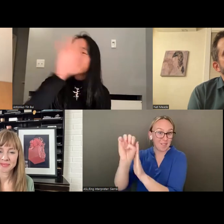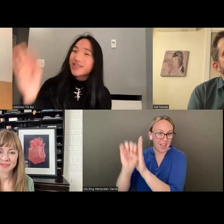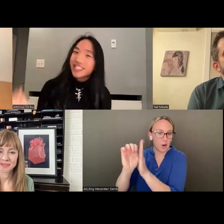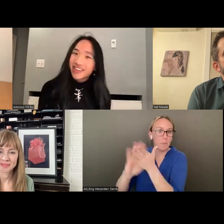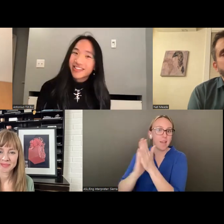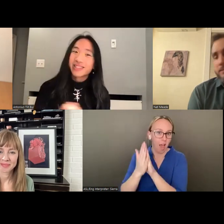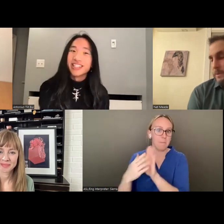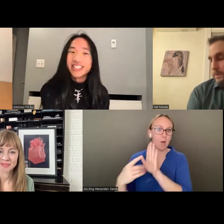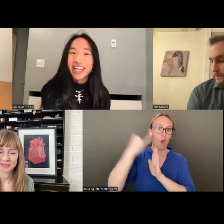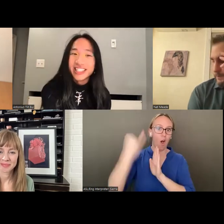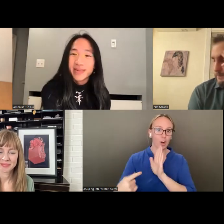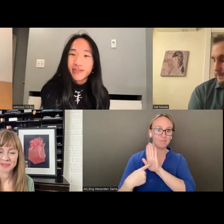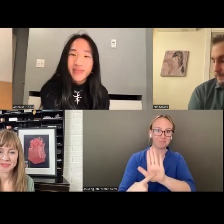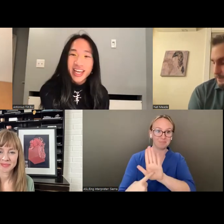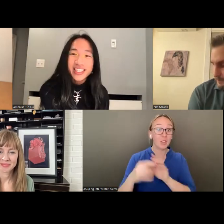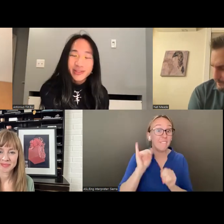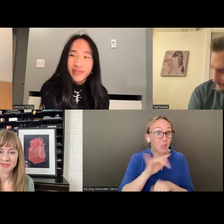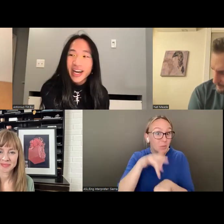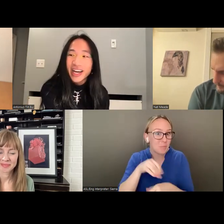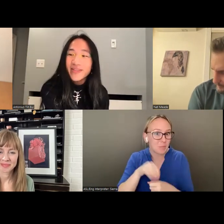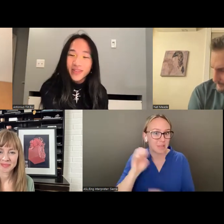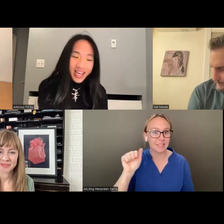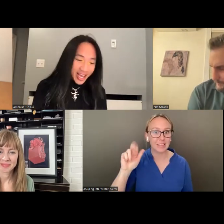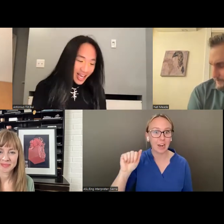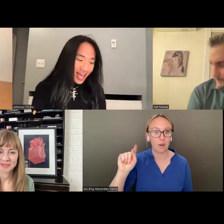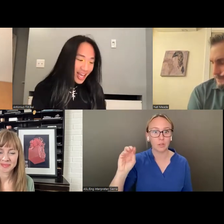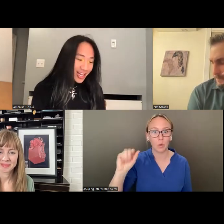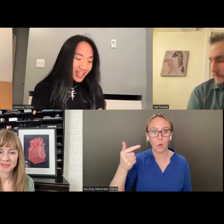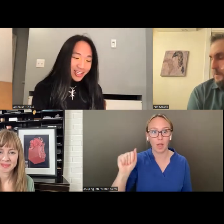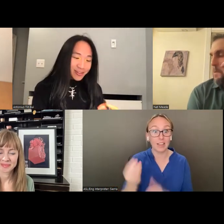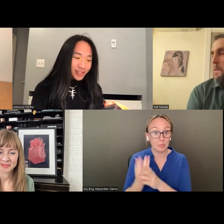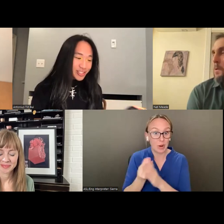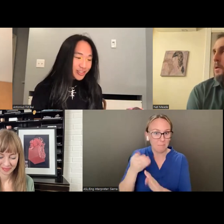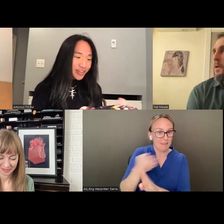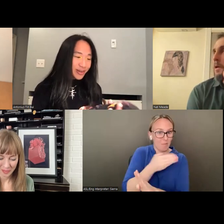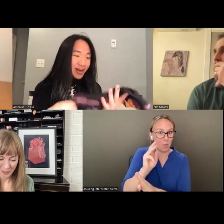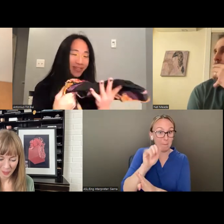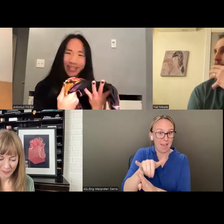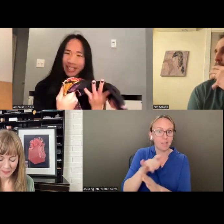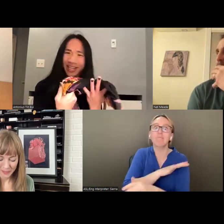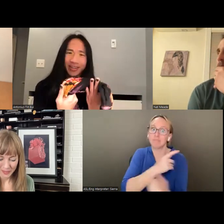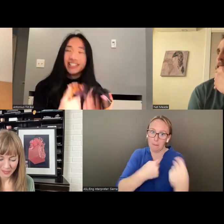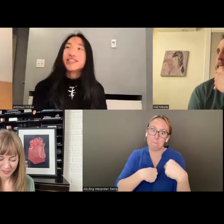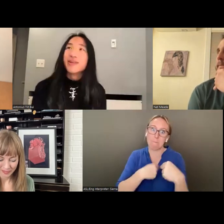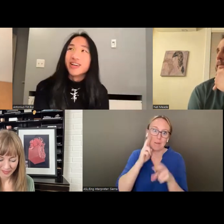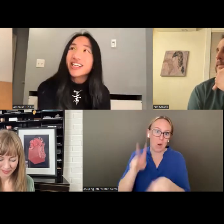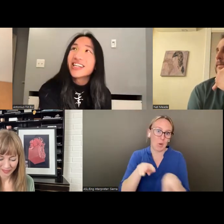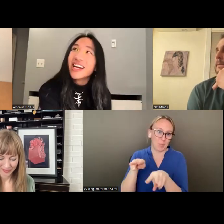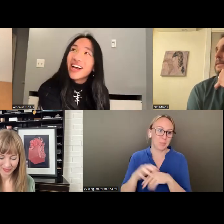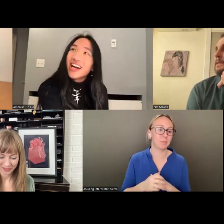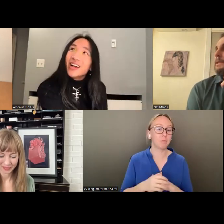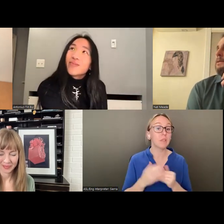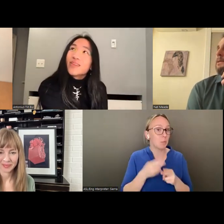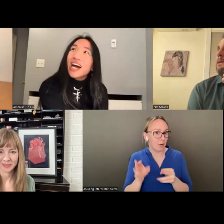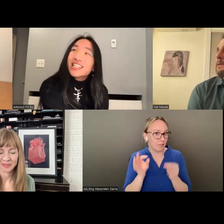happen to be in Saratoga Springs anytime before May, swing by. And a little short story about this that relates to my work.